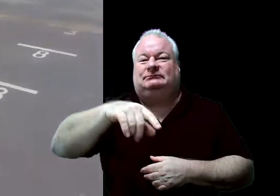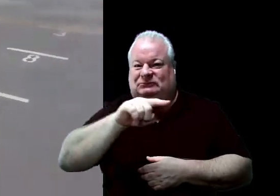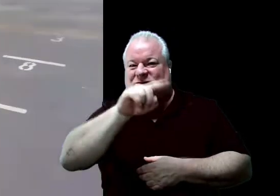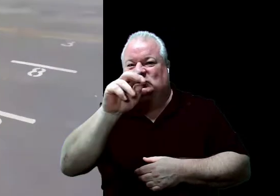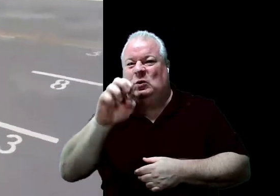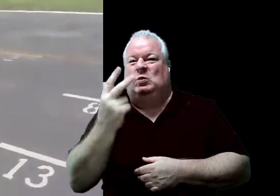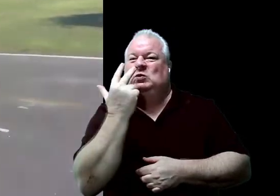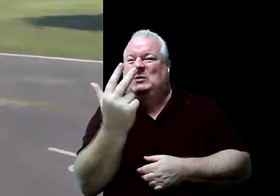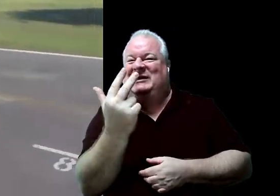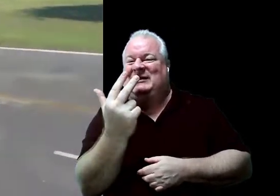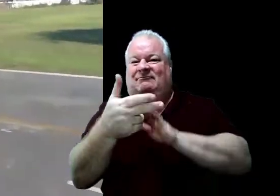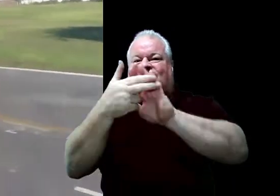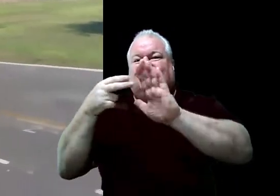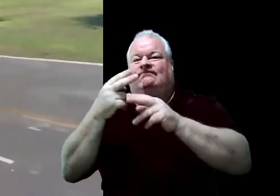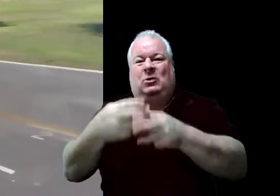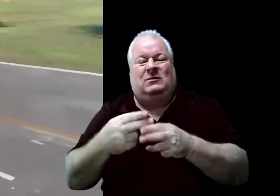Zone 3.